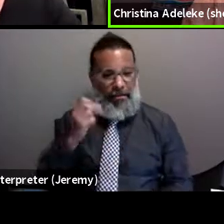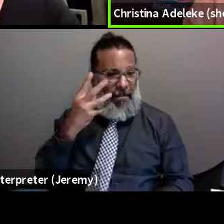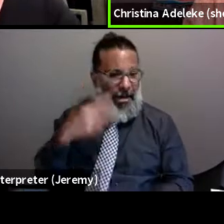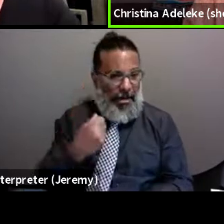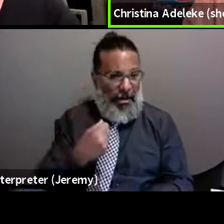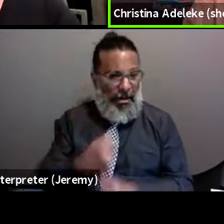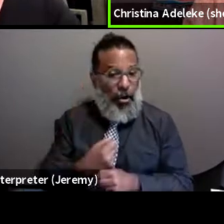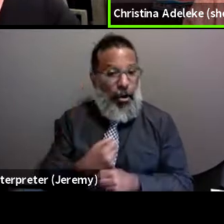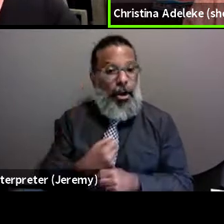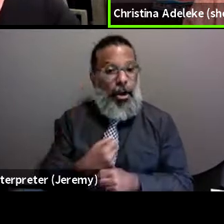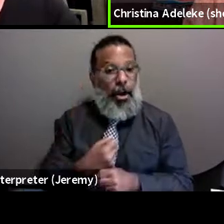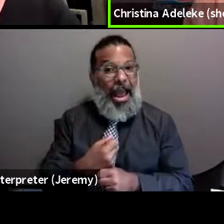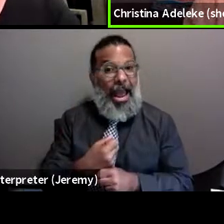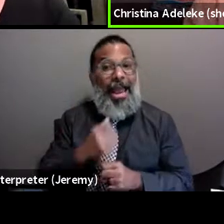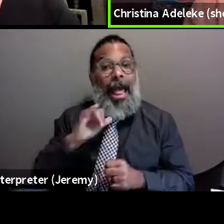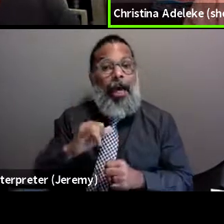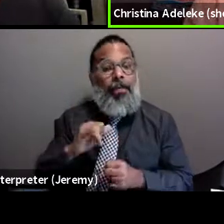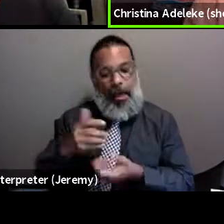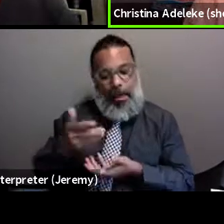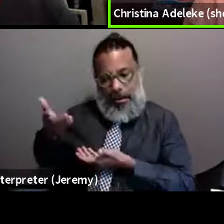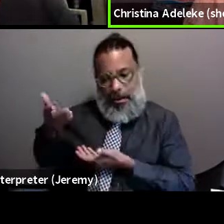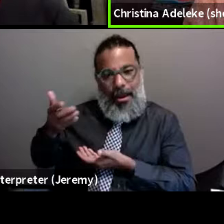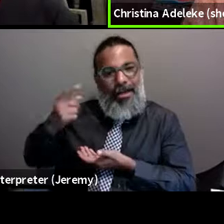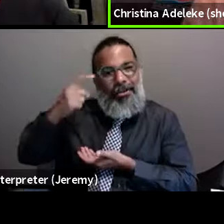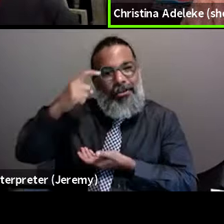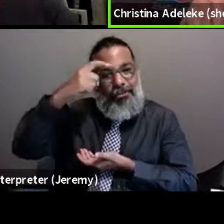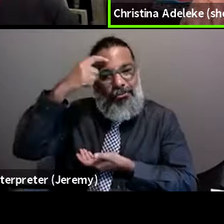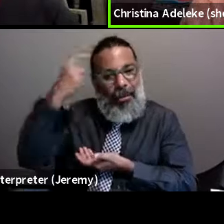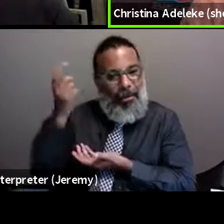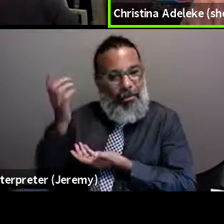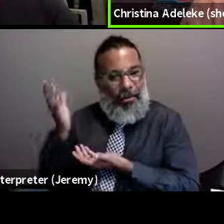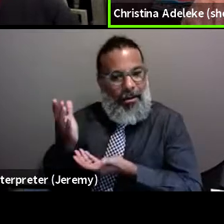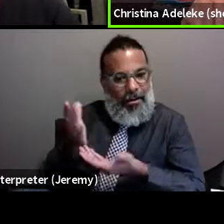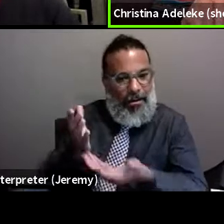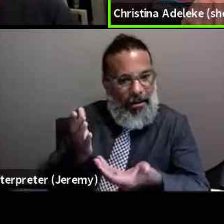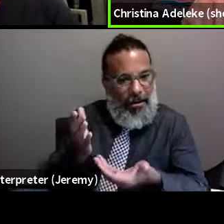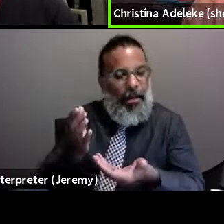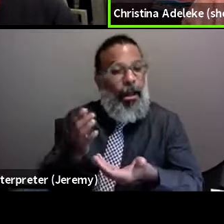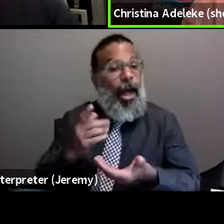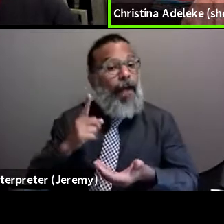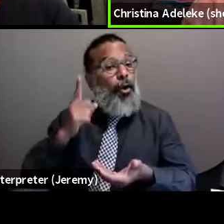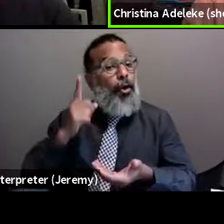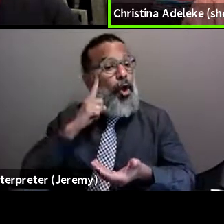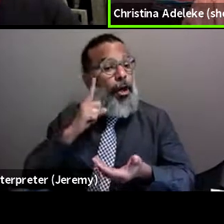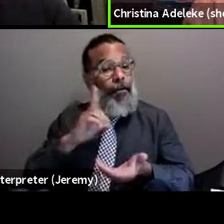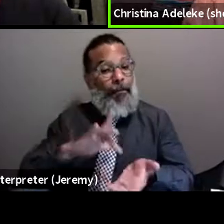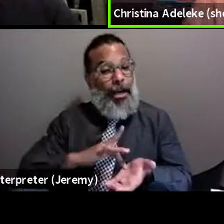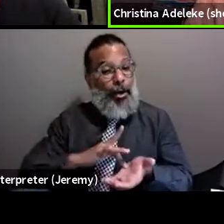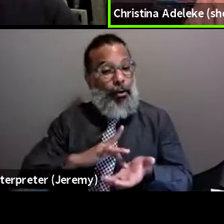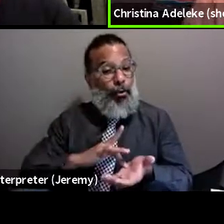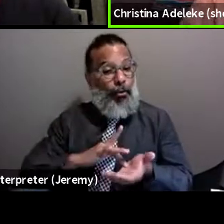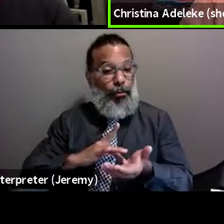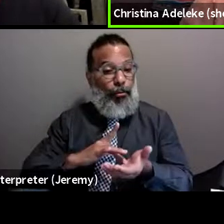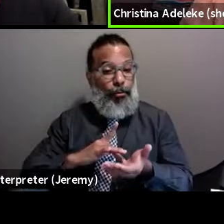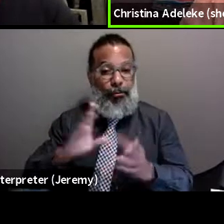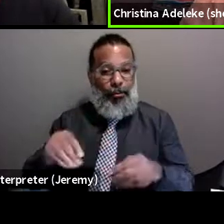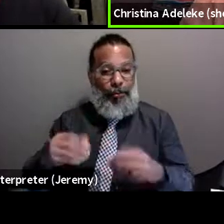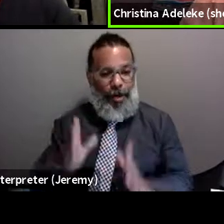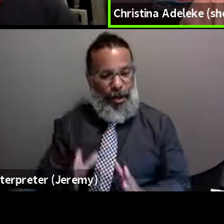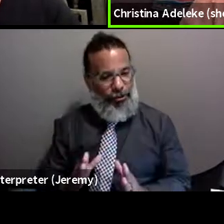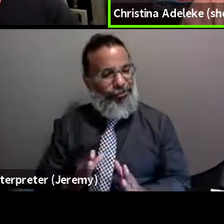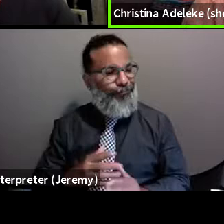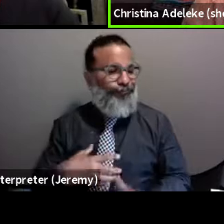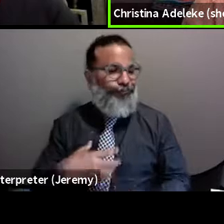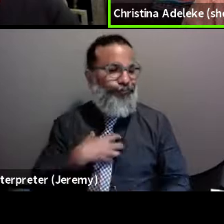You know, I think, you know, I've heard of providers complaining about folks not wanting to stay in treatment,